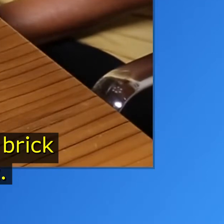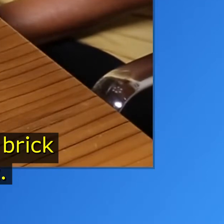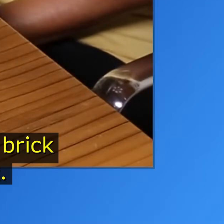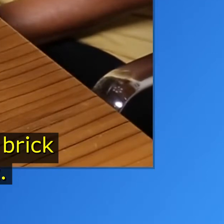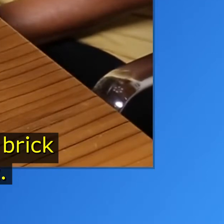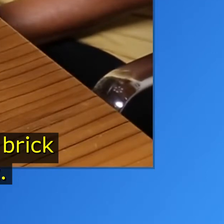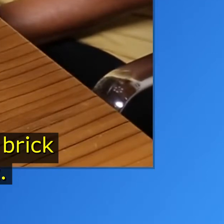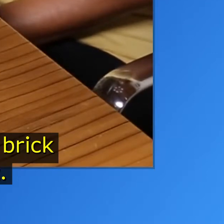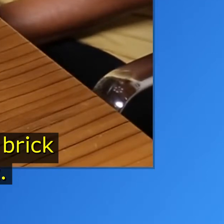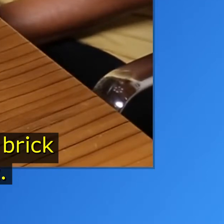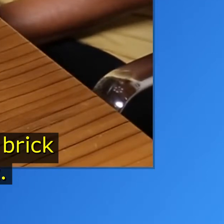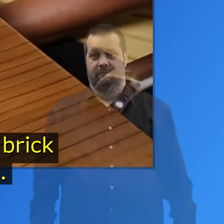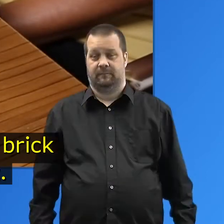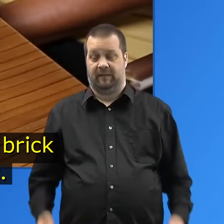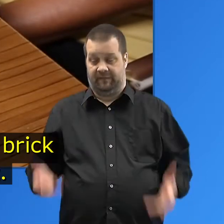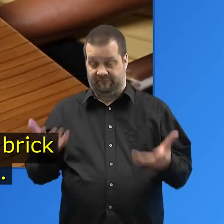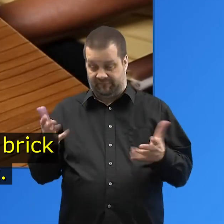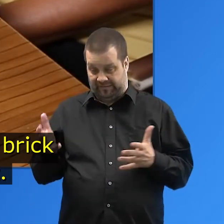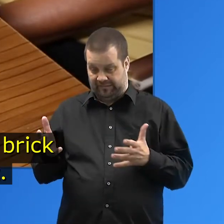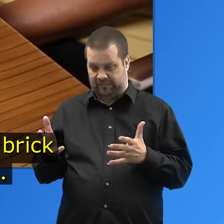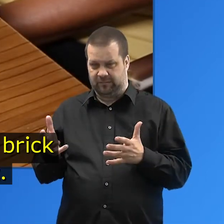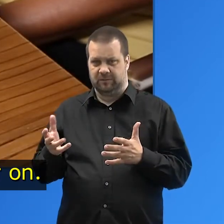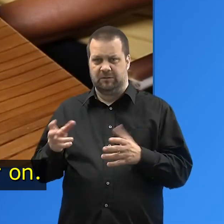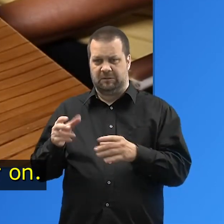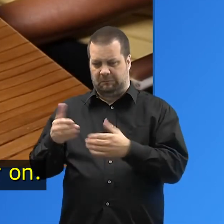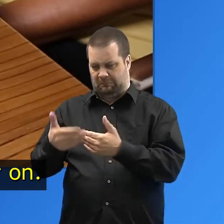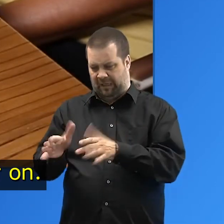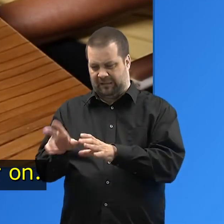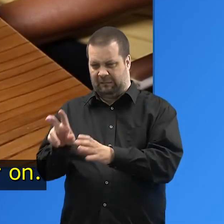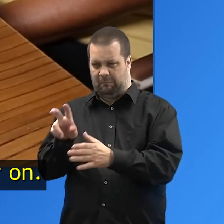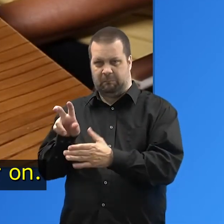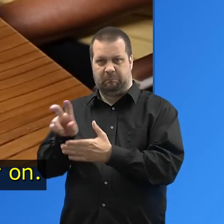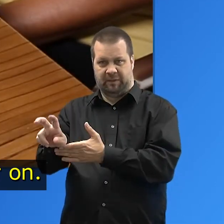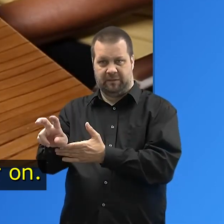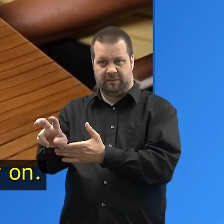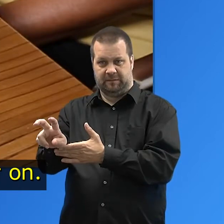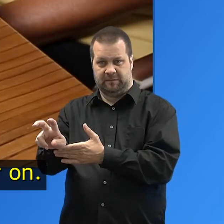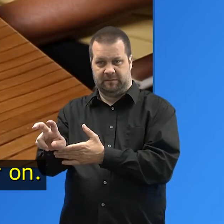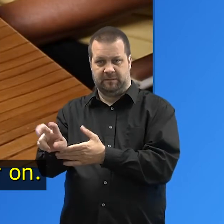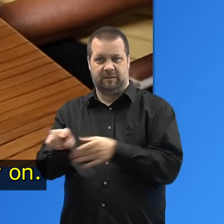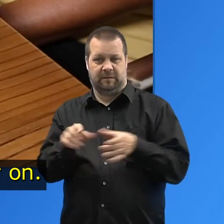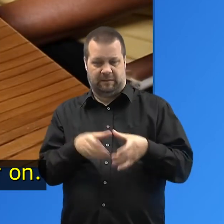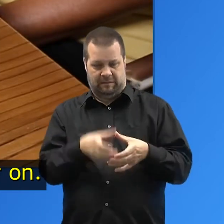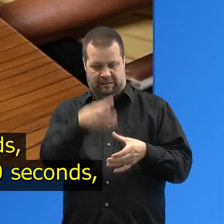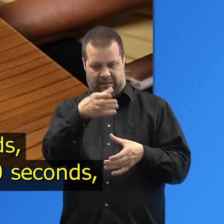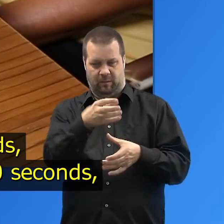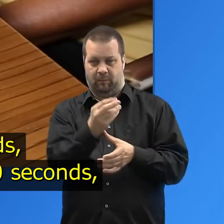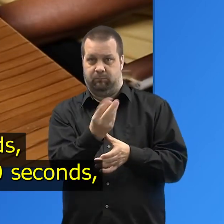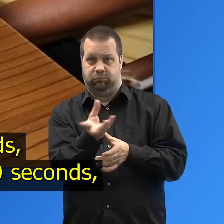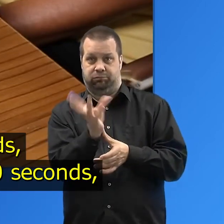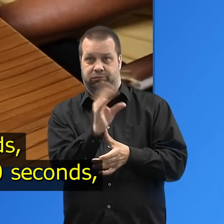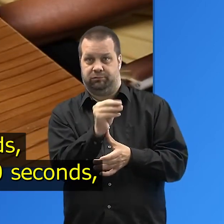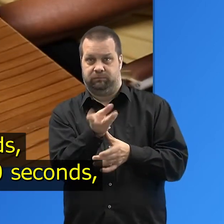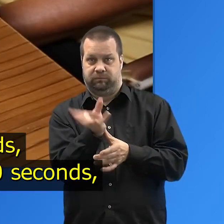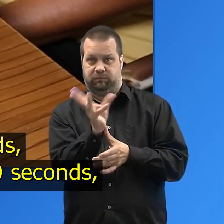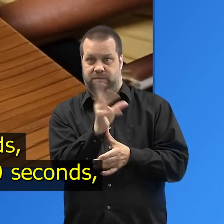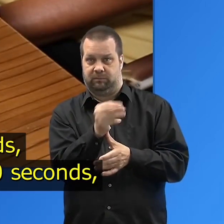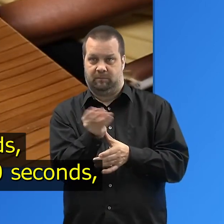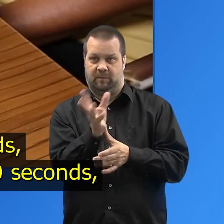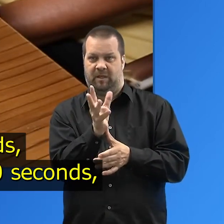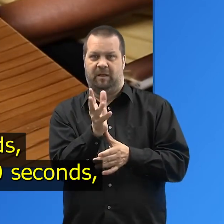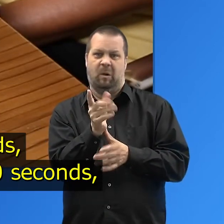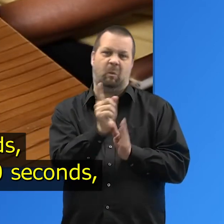Now plug the power brick into a wall outlet. At this point the Alexa will power on. After a few